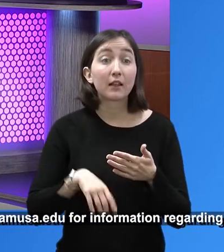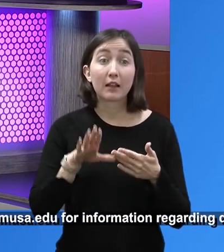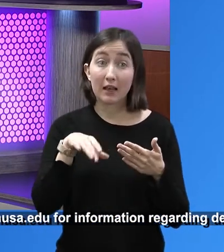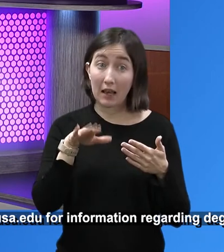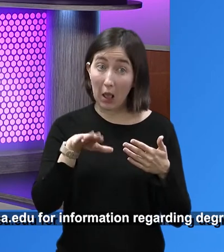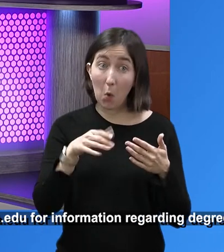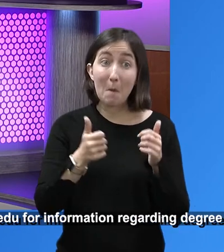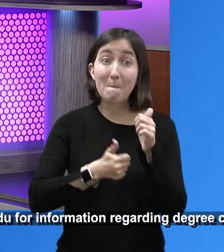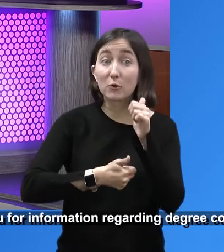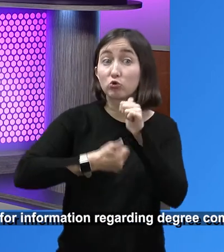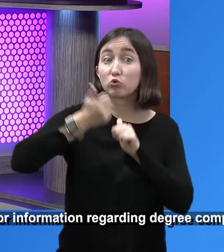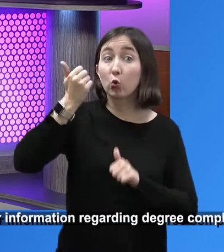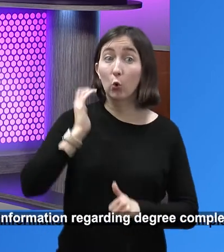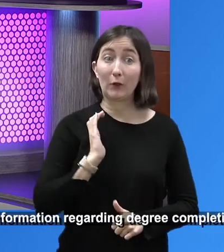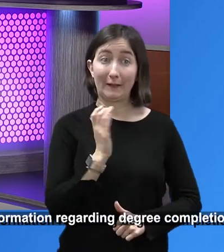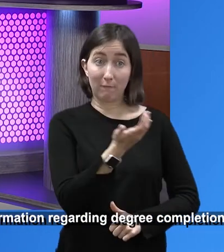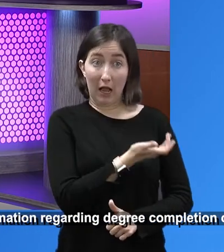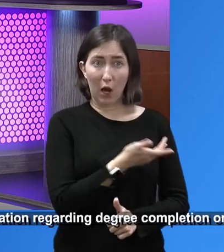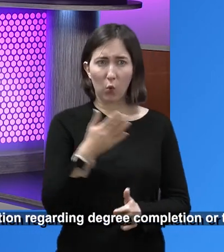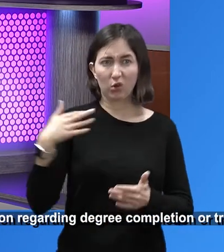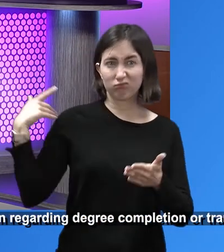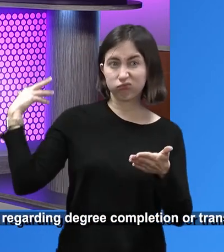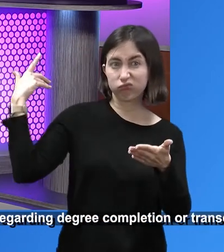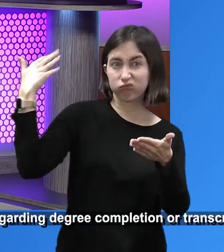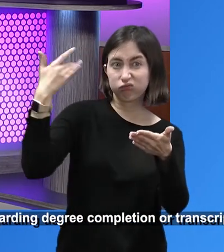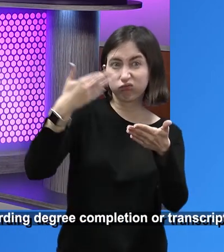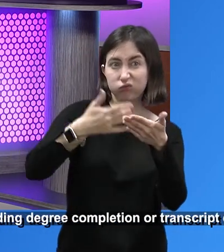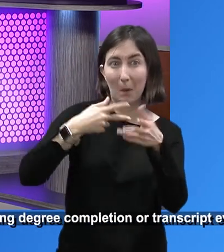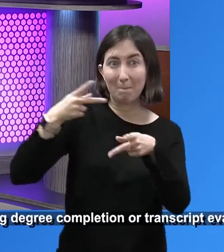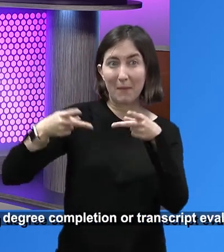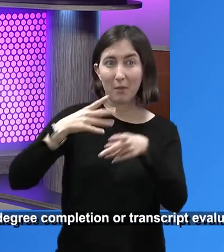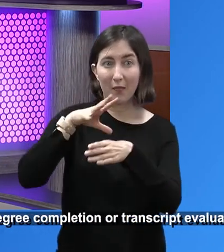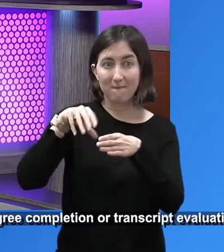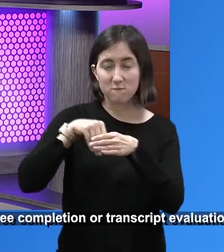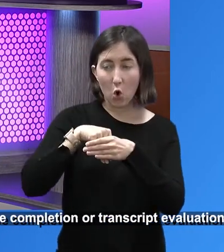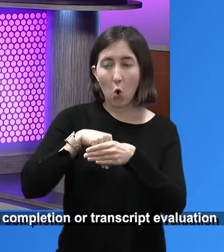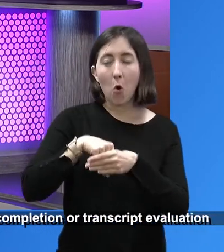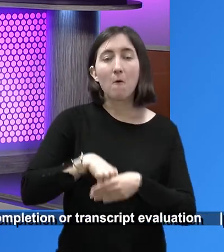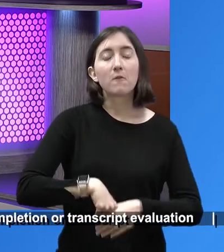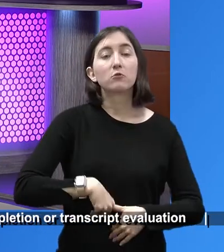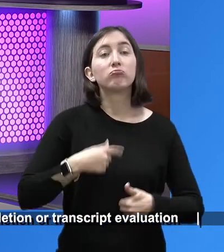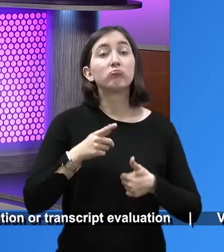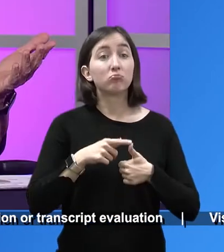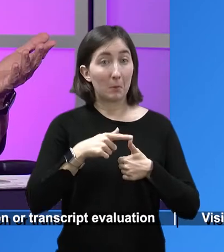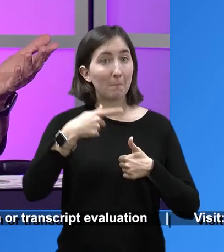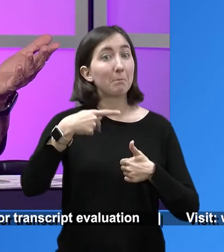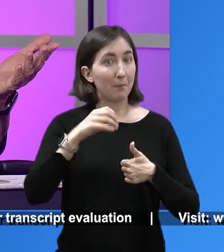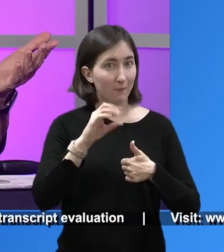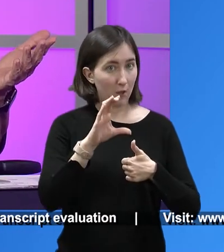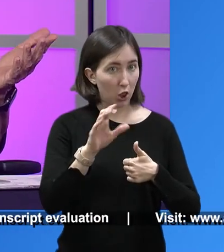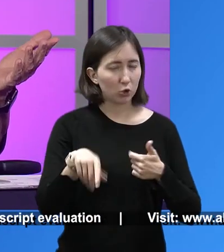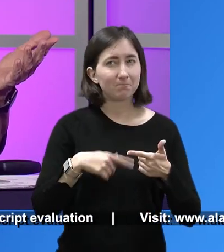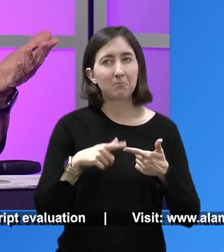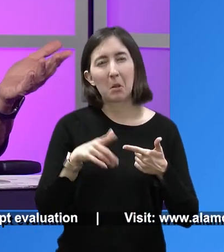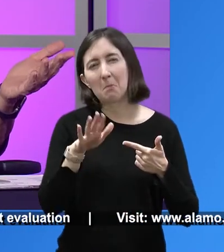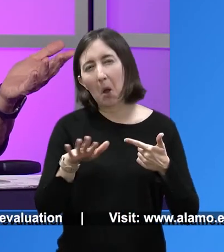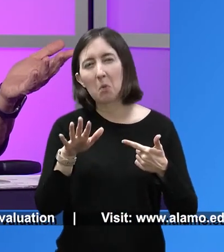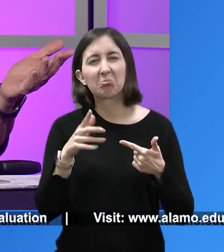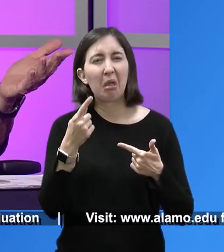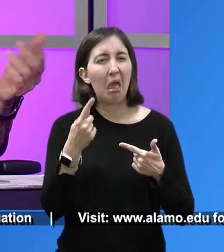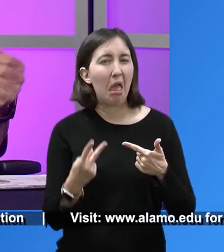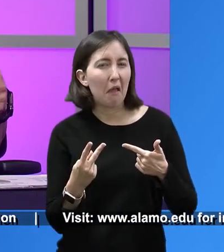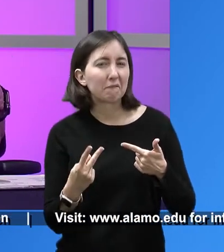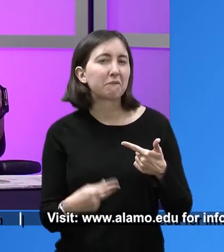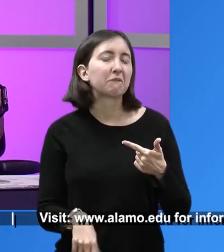at lift fund is over 80% of our portfolio is with minority small business